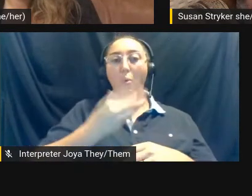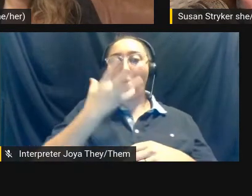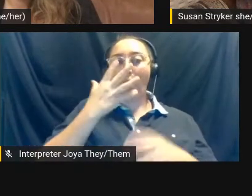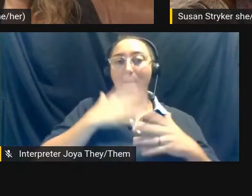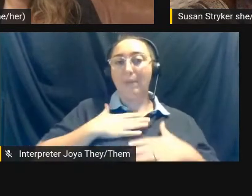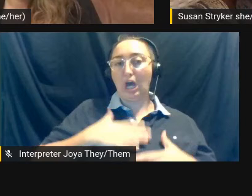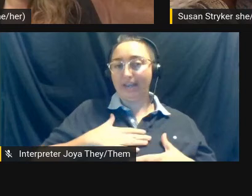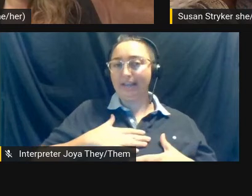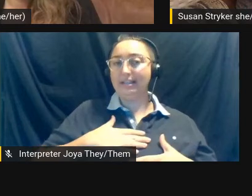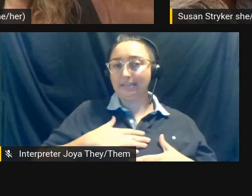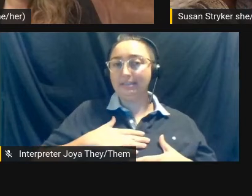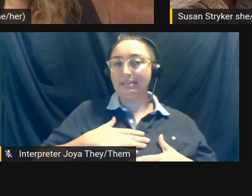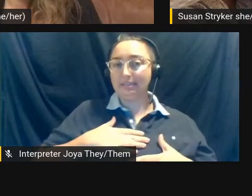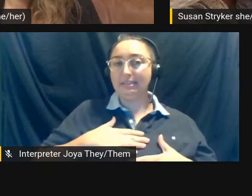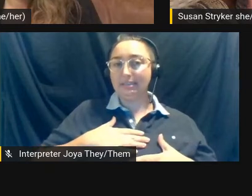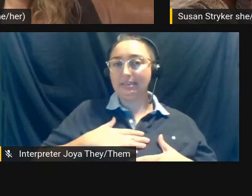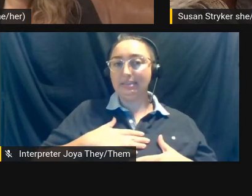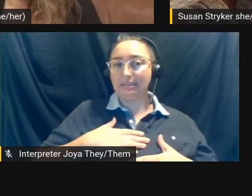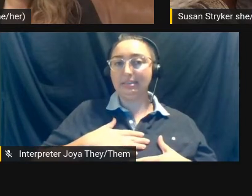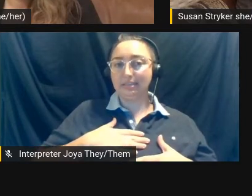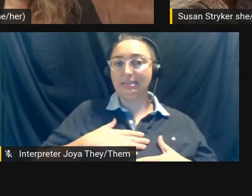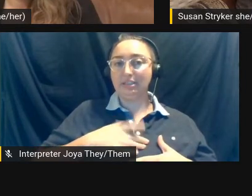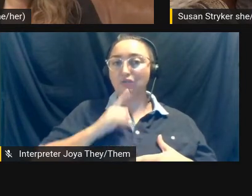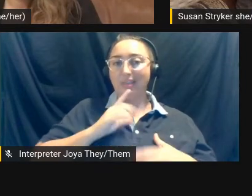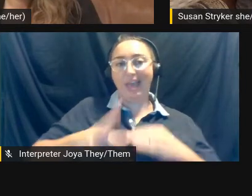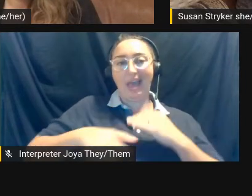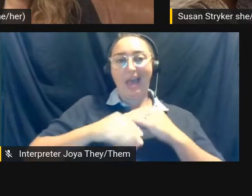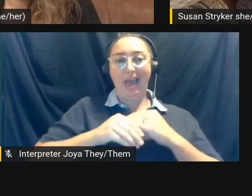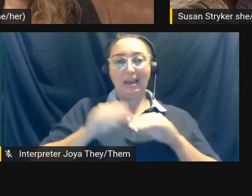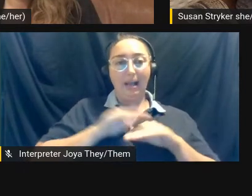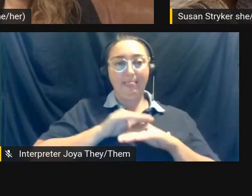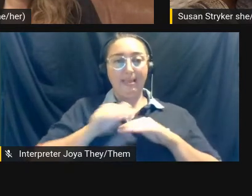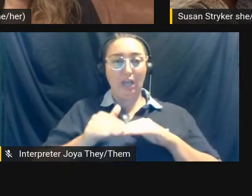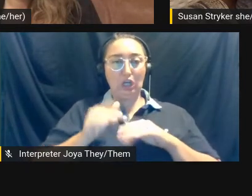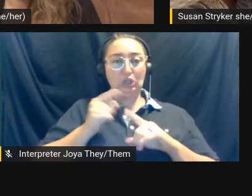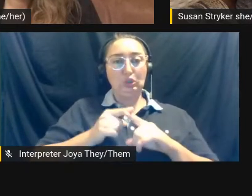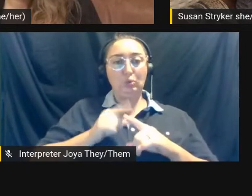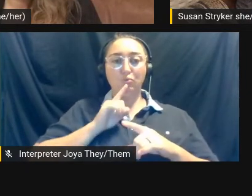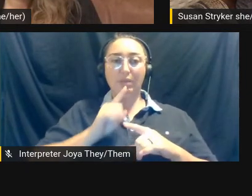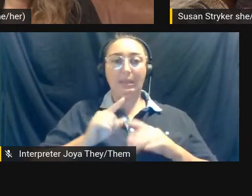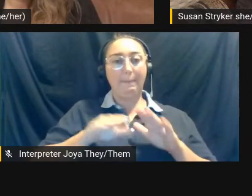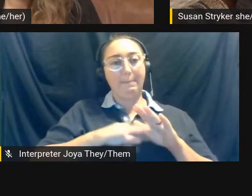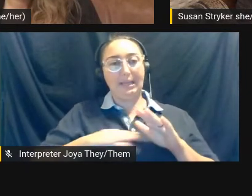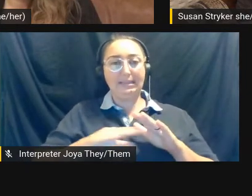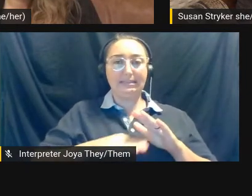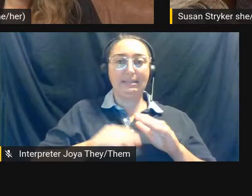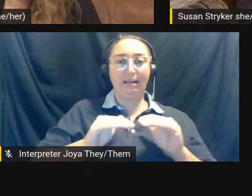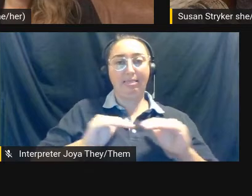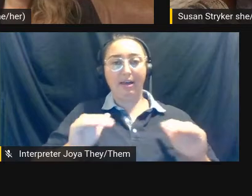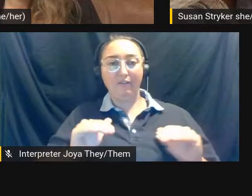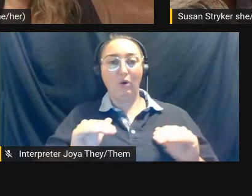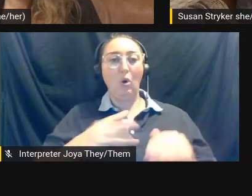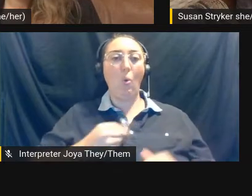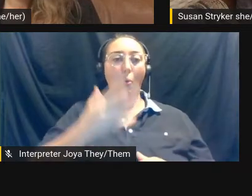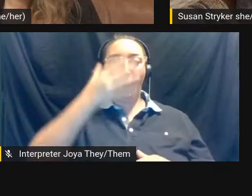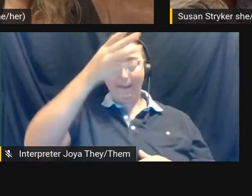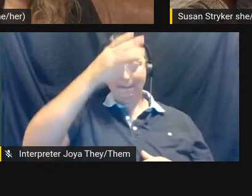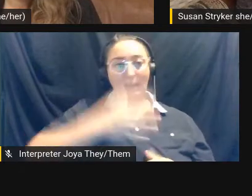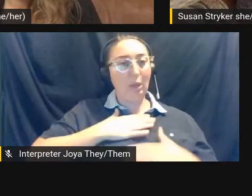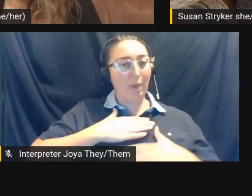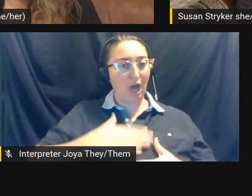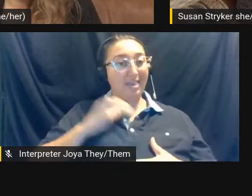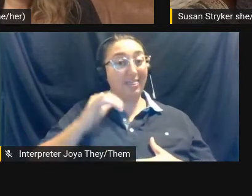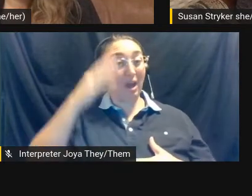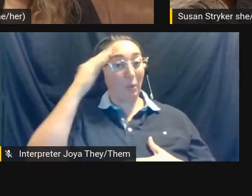adding a layer to the generic white male body. Right. And so like, that's why we see all of this, like